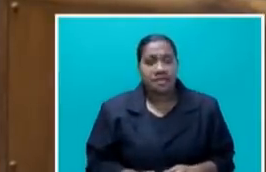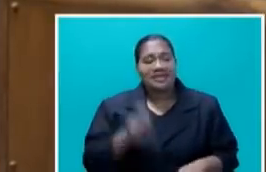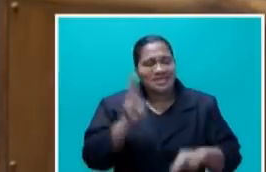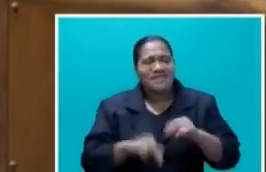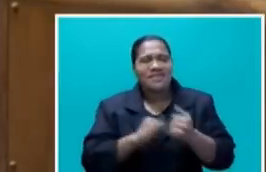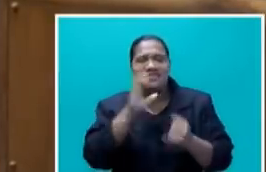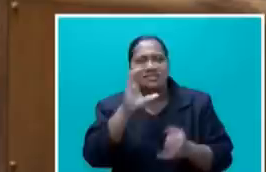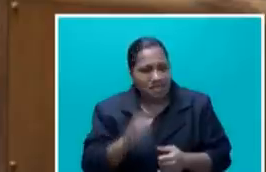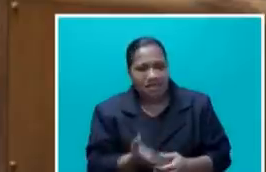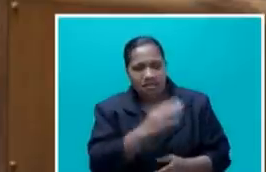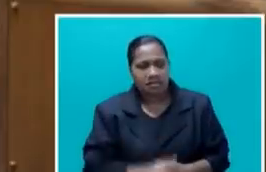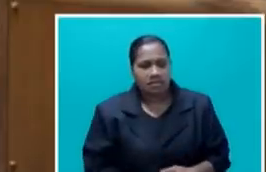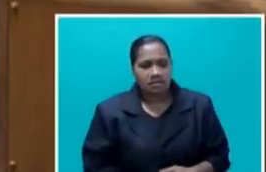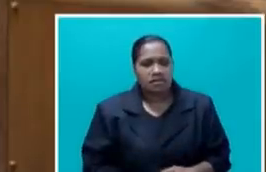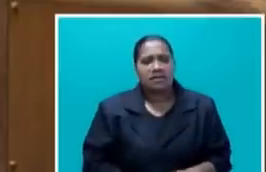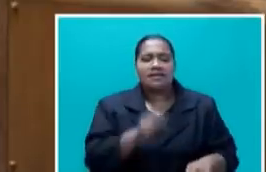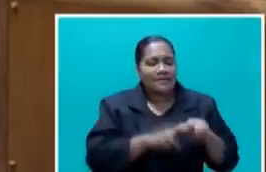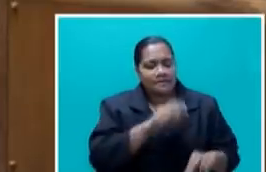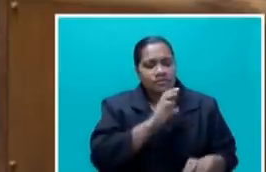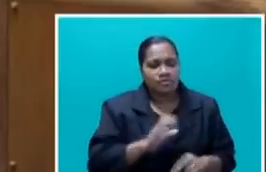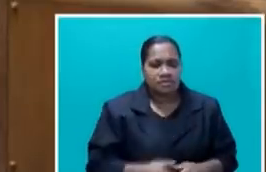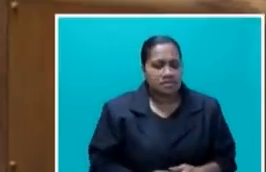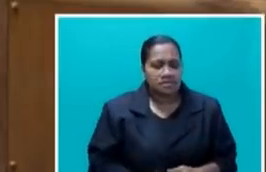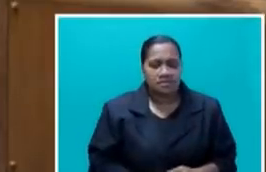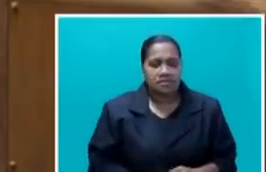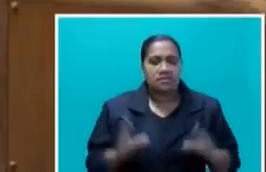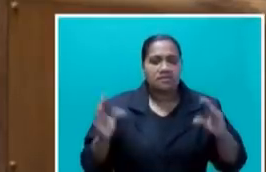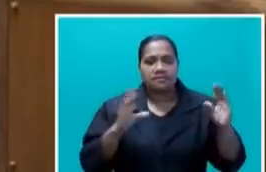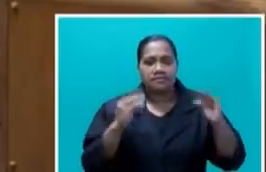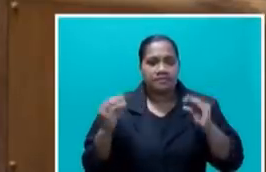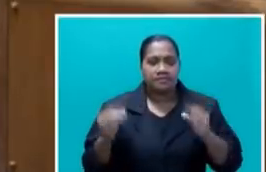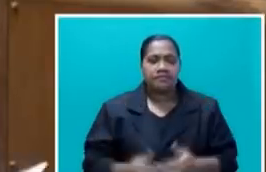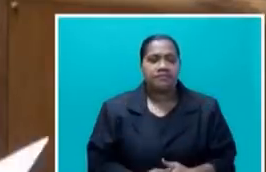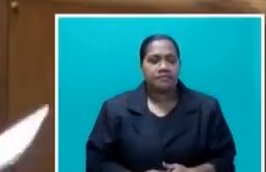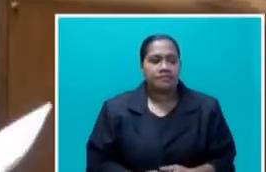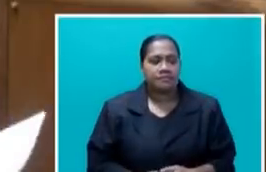Including that of the FSC and FCCC. It's a limited liability company.